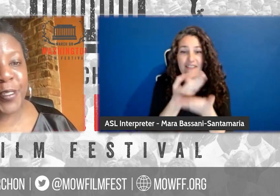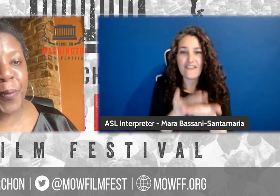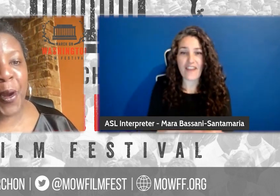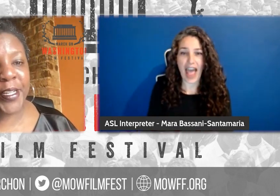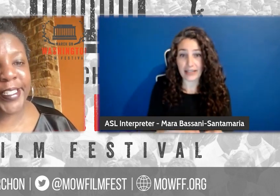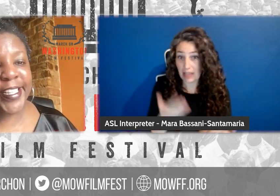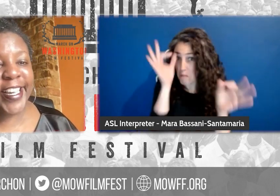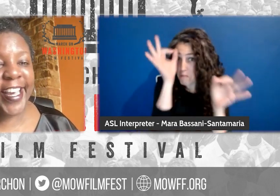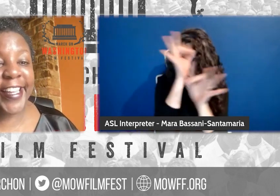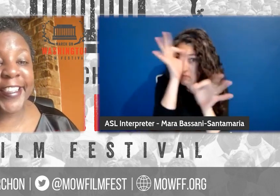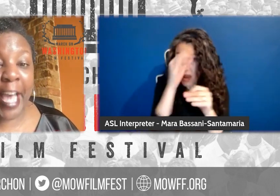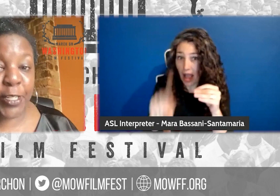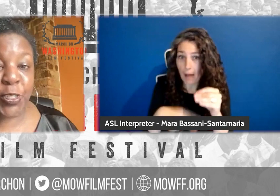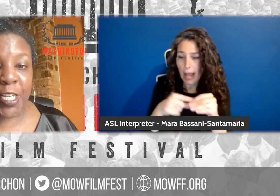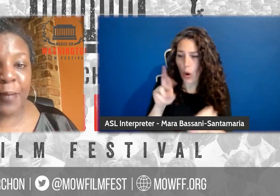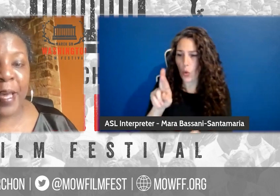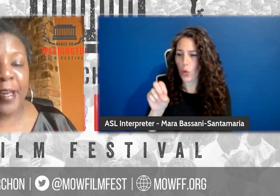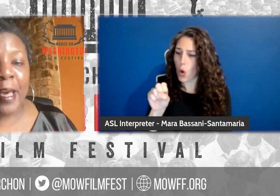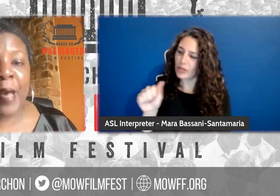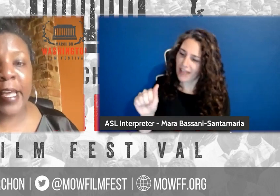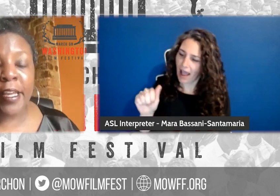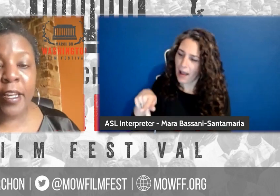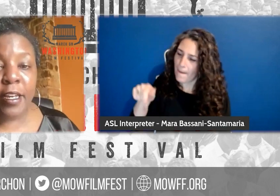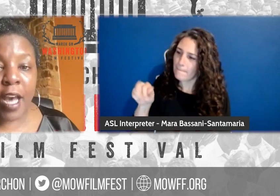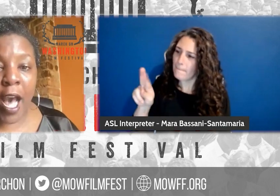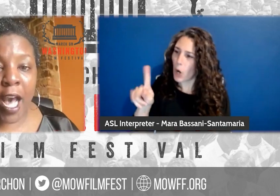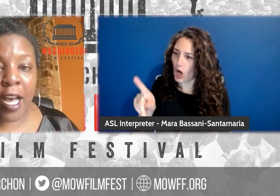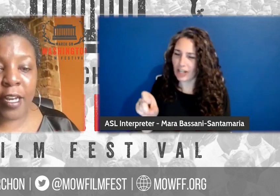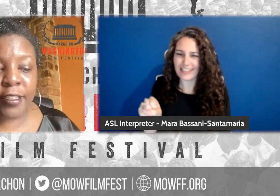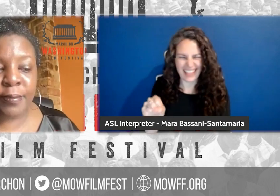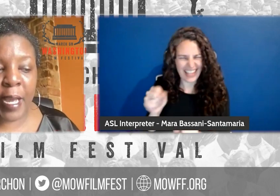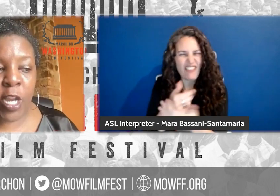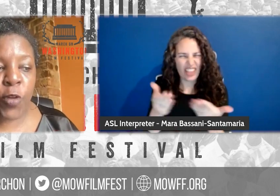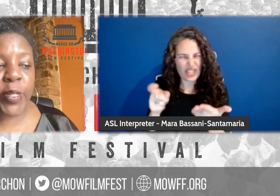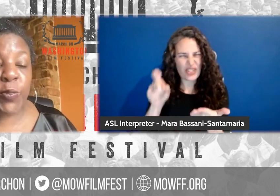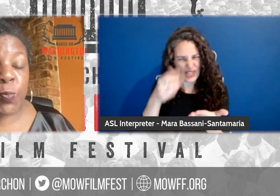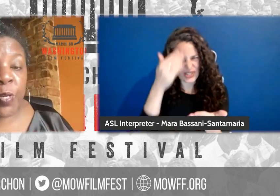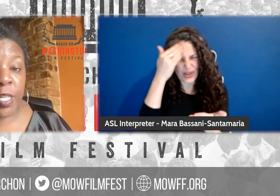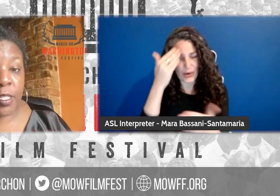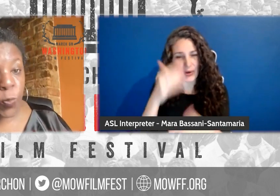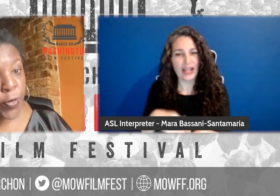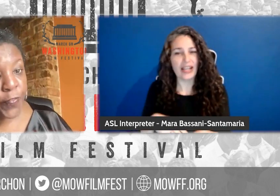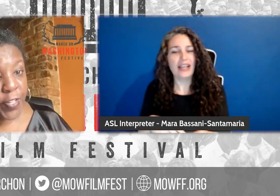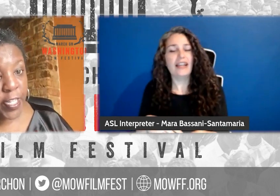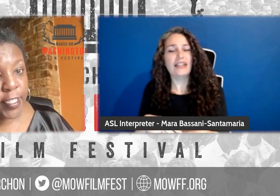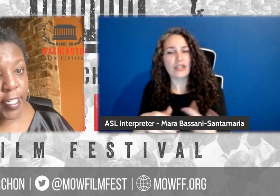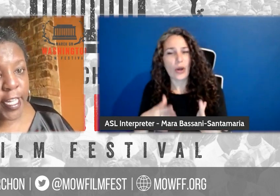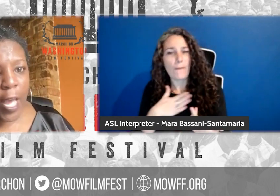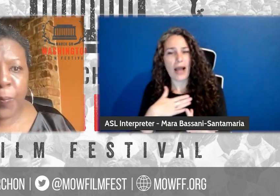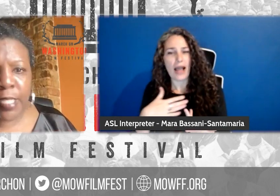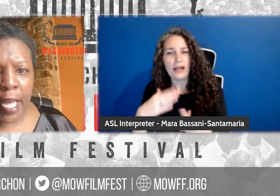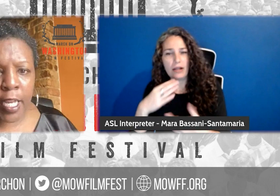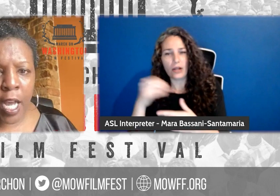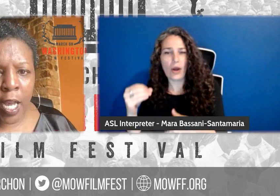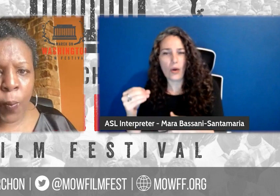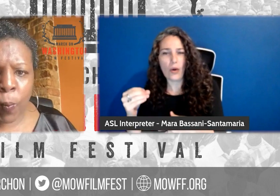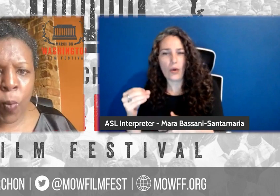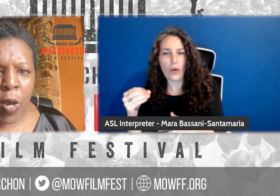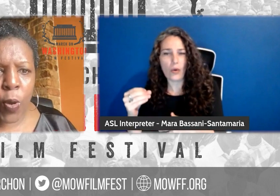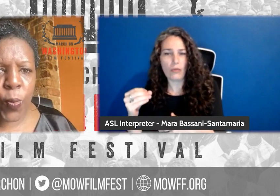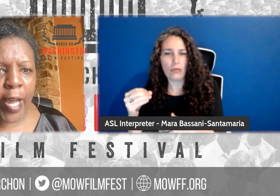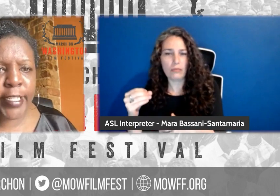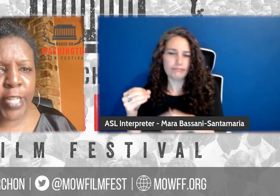about Rosa Parks and that you should. And my, and my, uh, my co-director was reading this Twitter feed and was like,